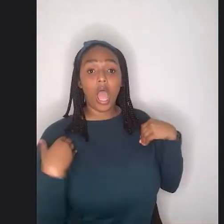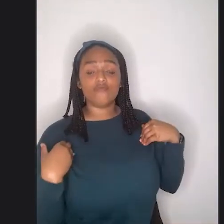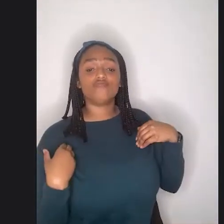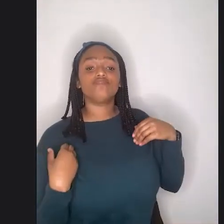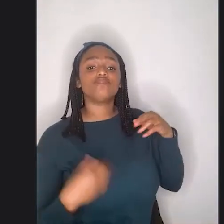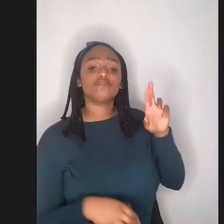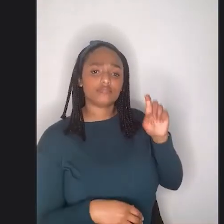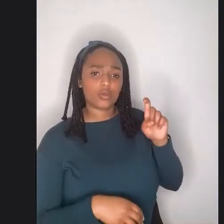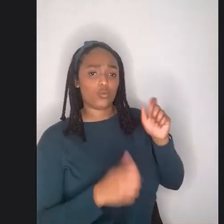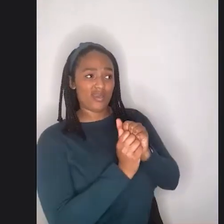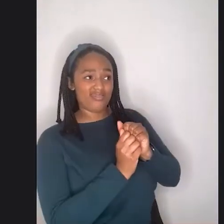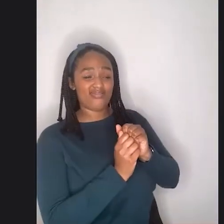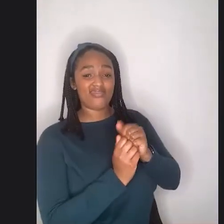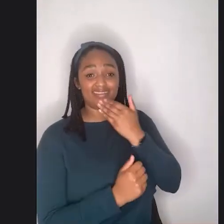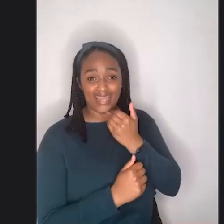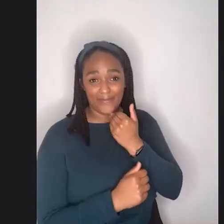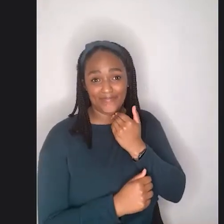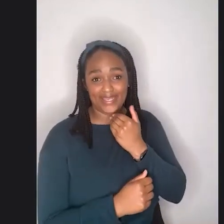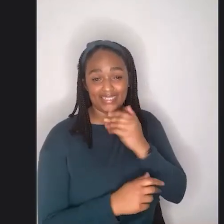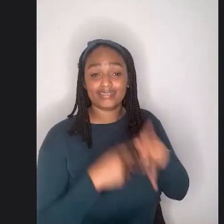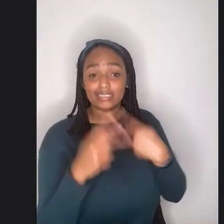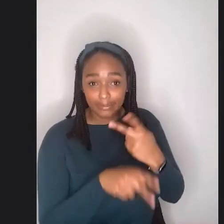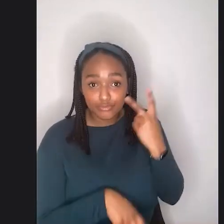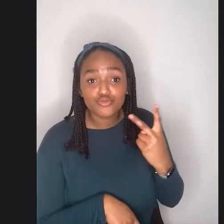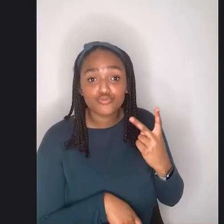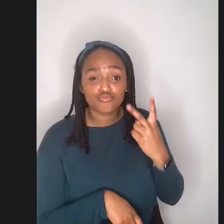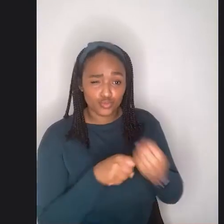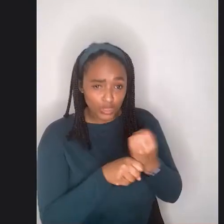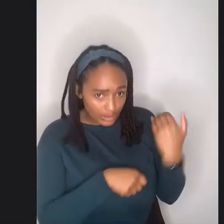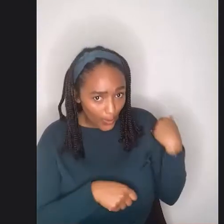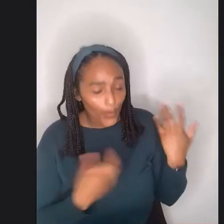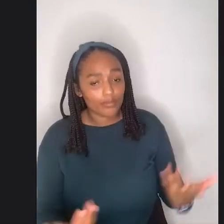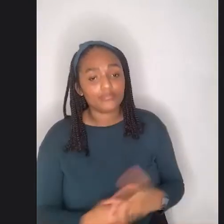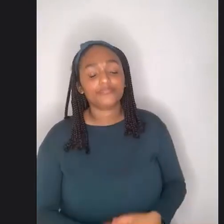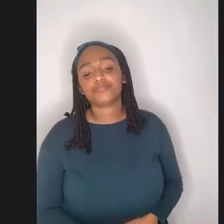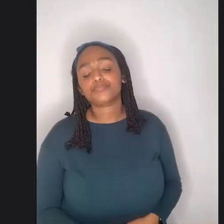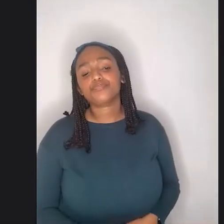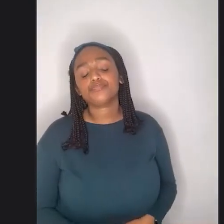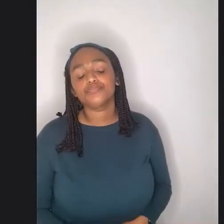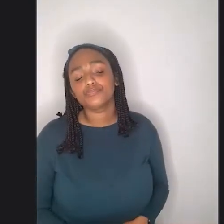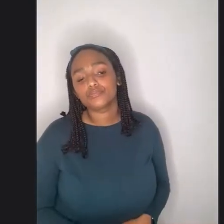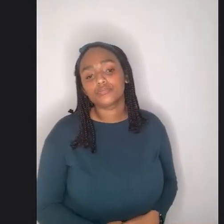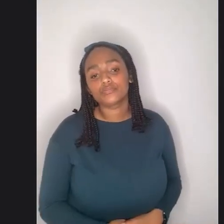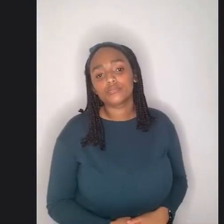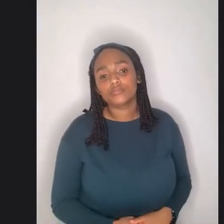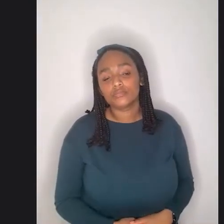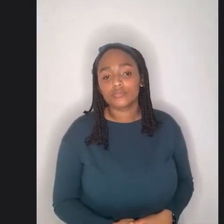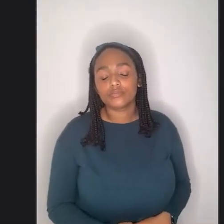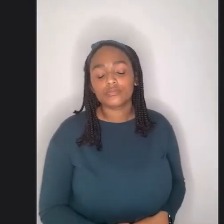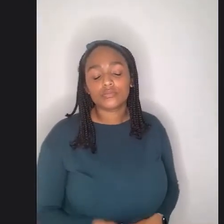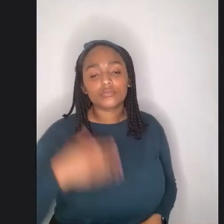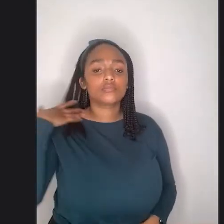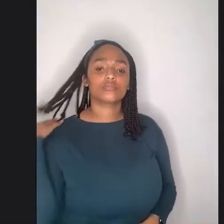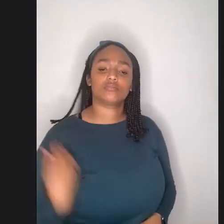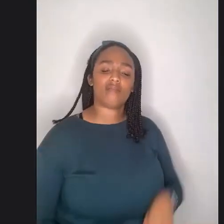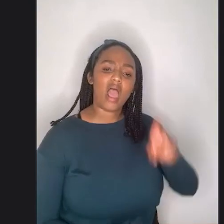two years ago and, um, you know, uh, I had to learn to make that distinction between